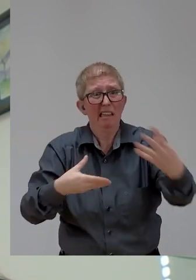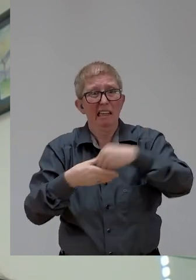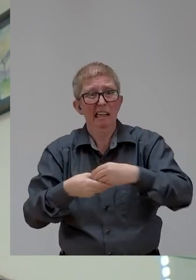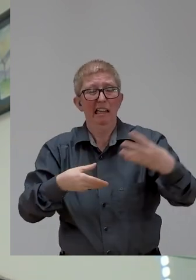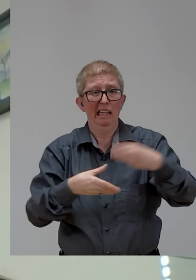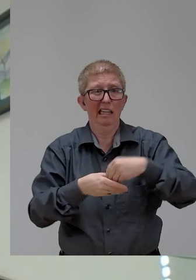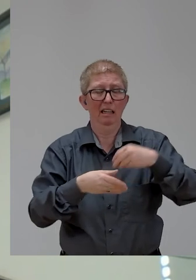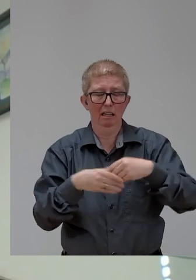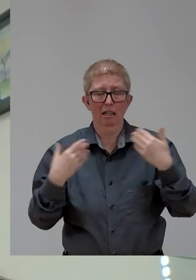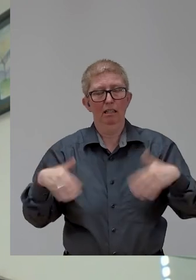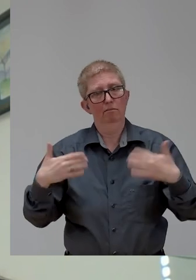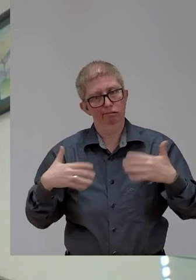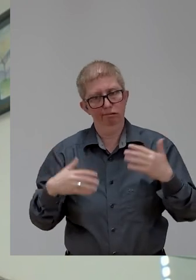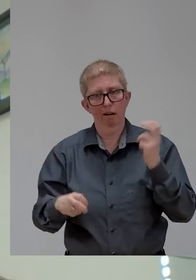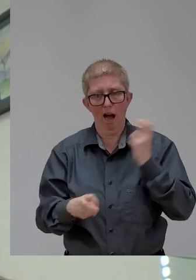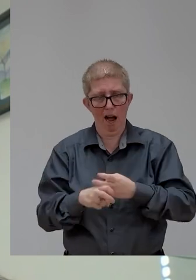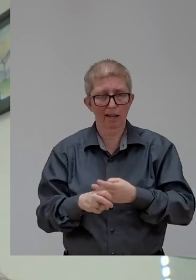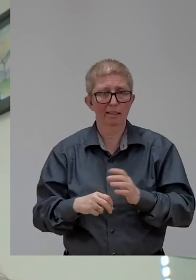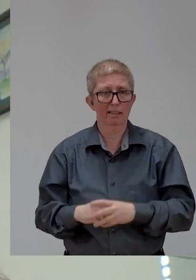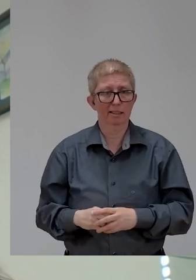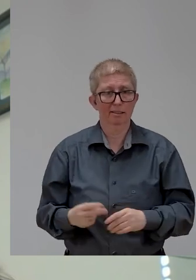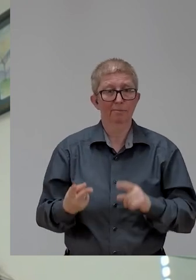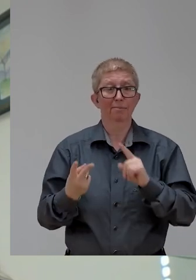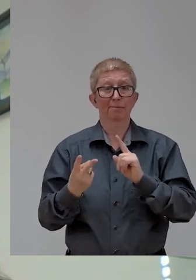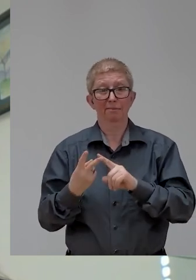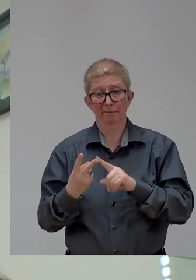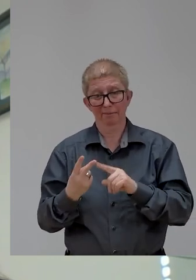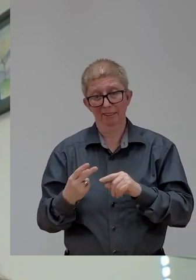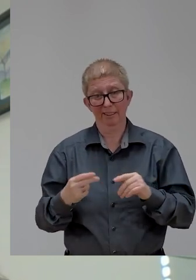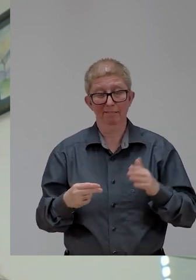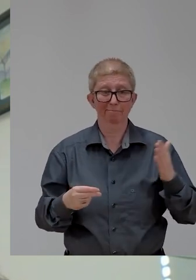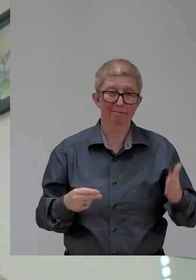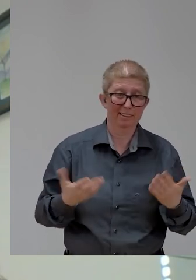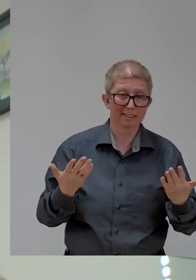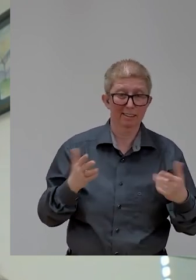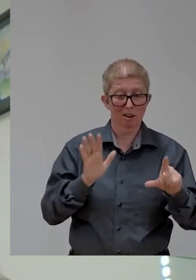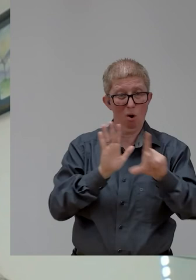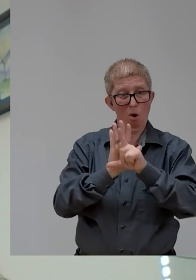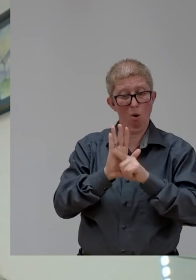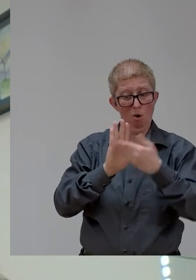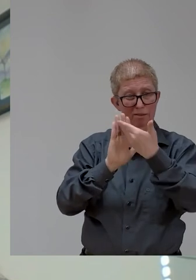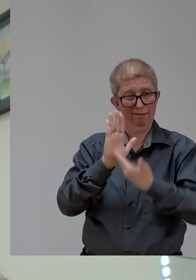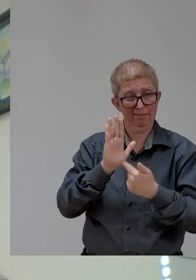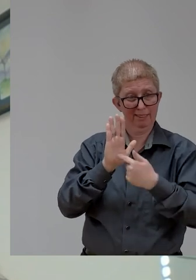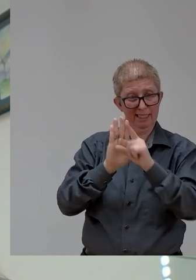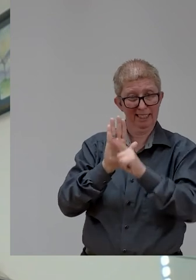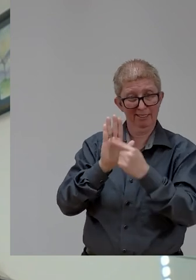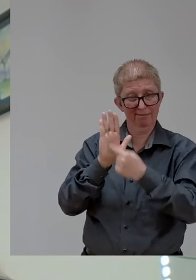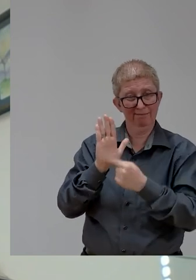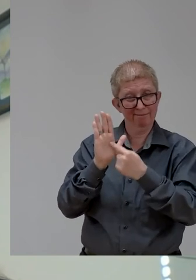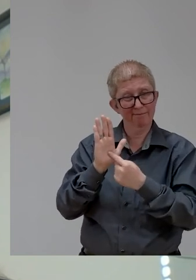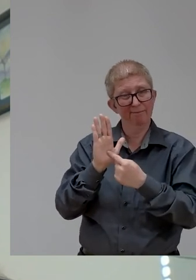And the other side is, of course, legislate, legislating powerful legislation.